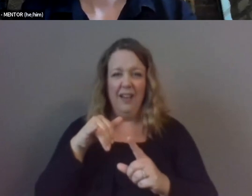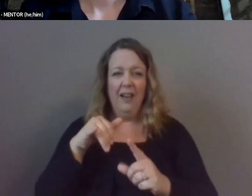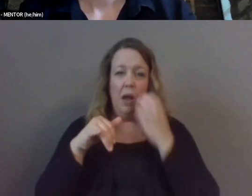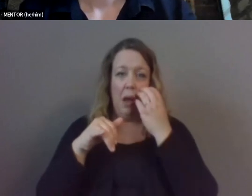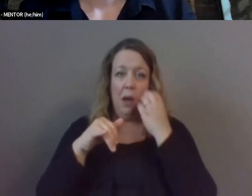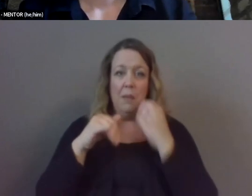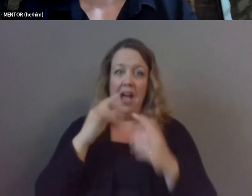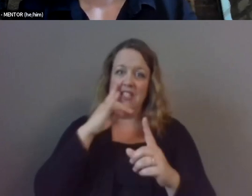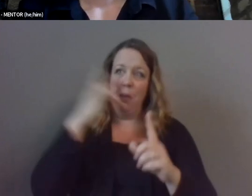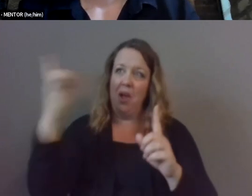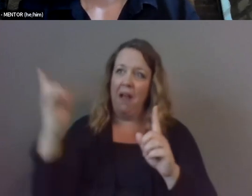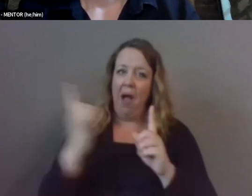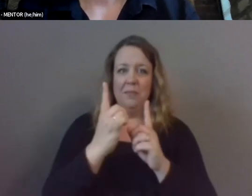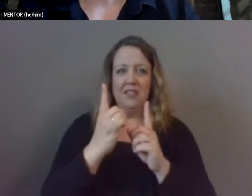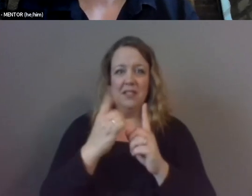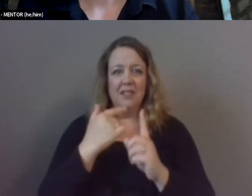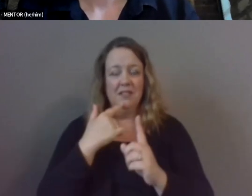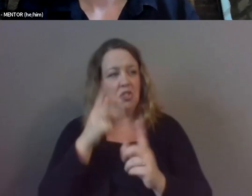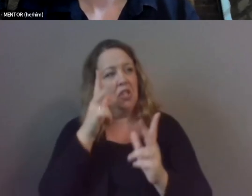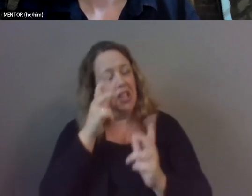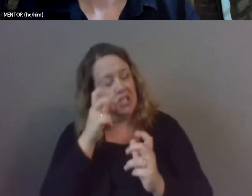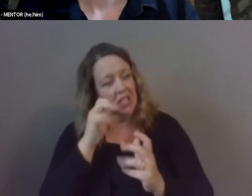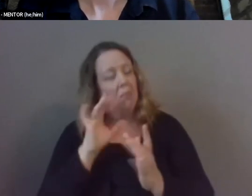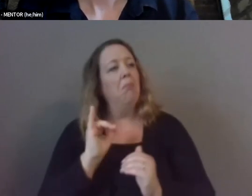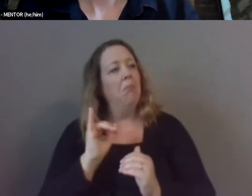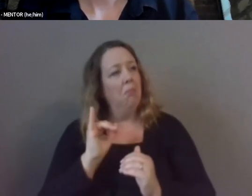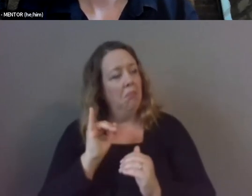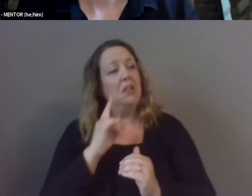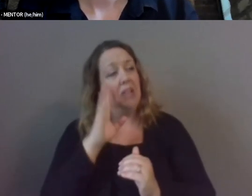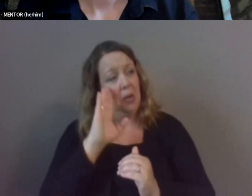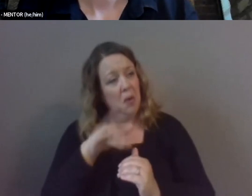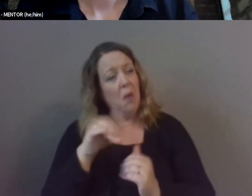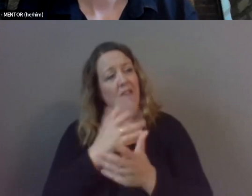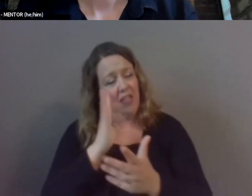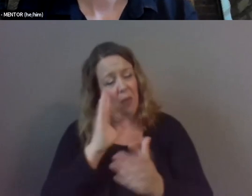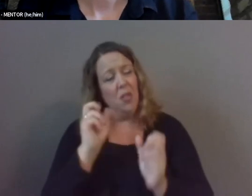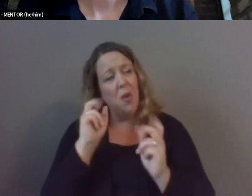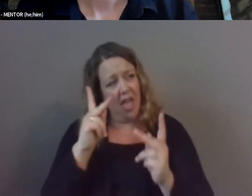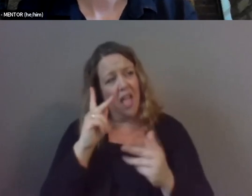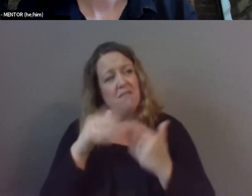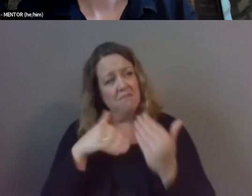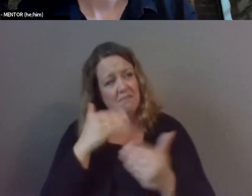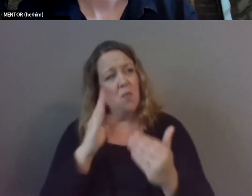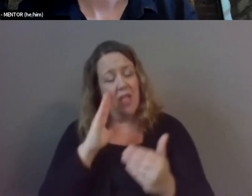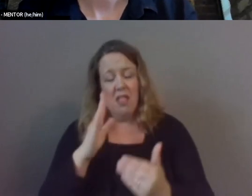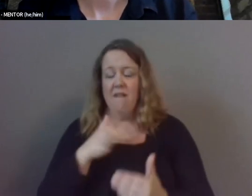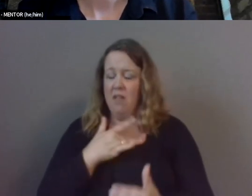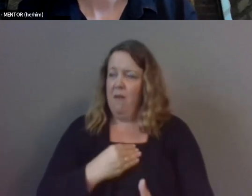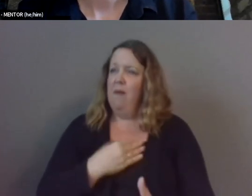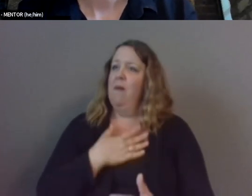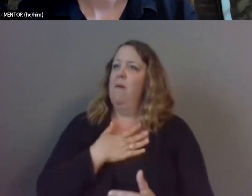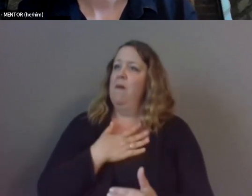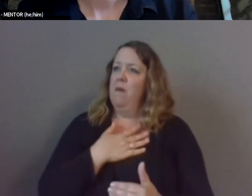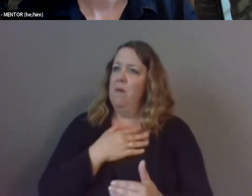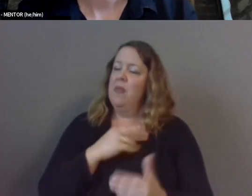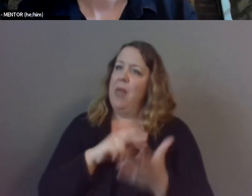listen to them and literally just say that everything's going to be okay it means a lot maybe it doesn't seem